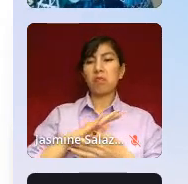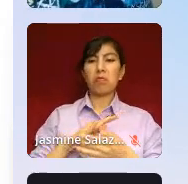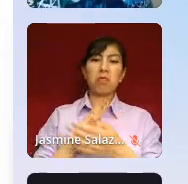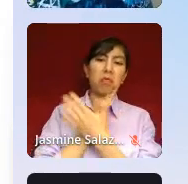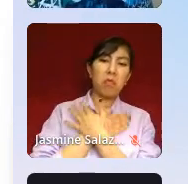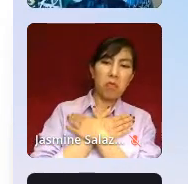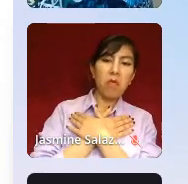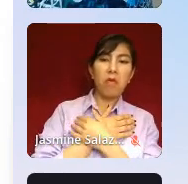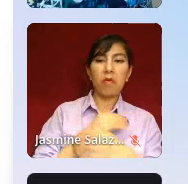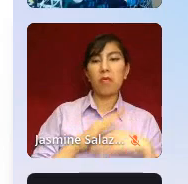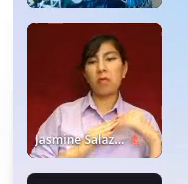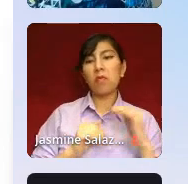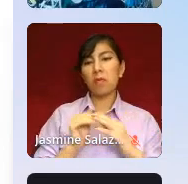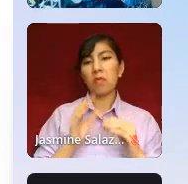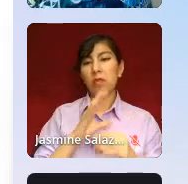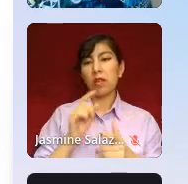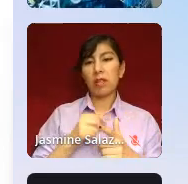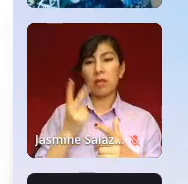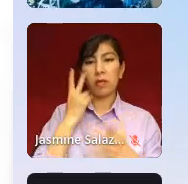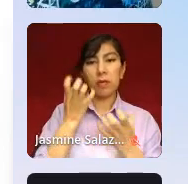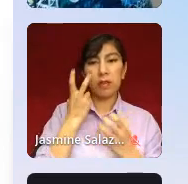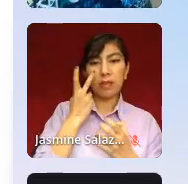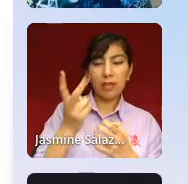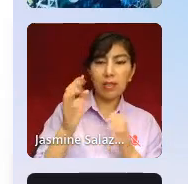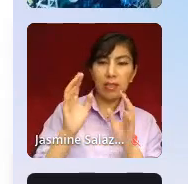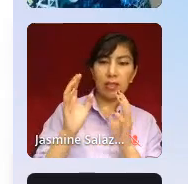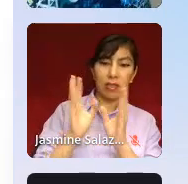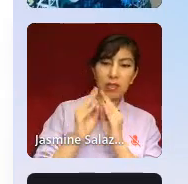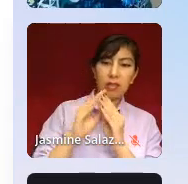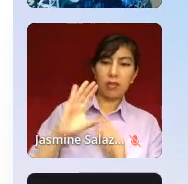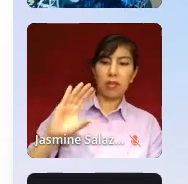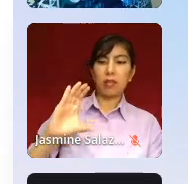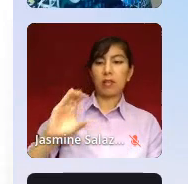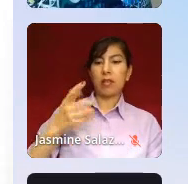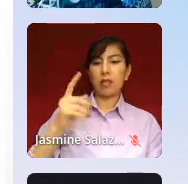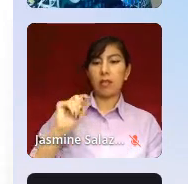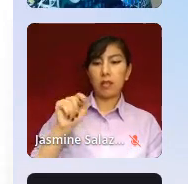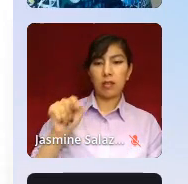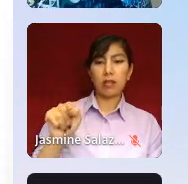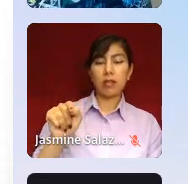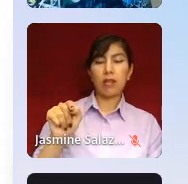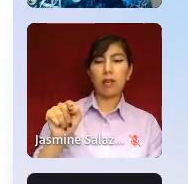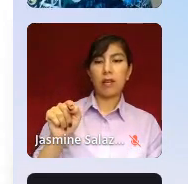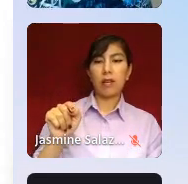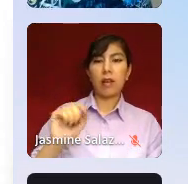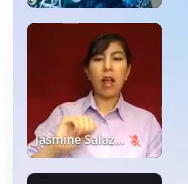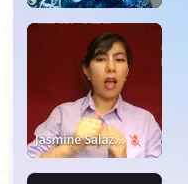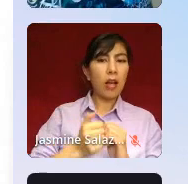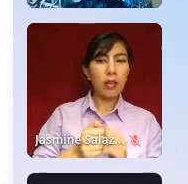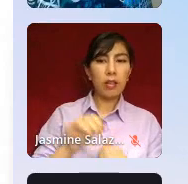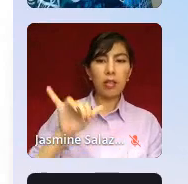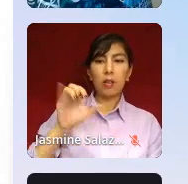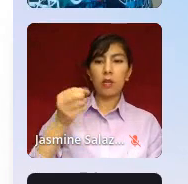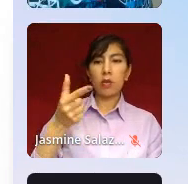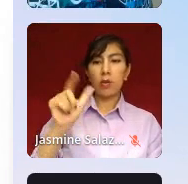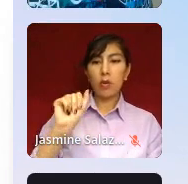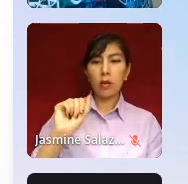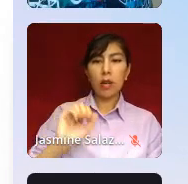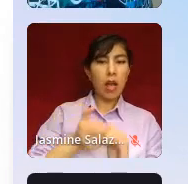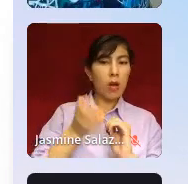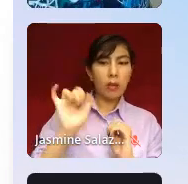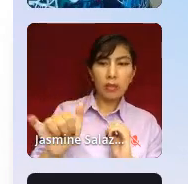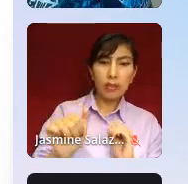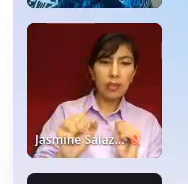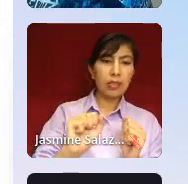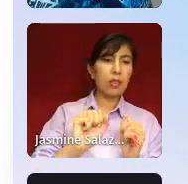I would love to see in the chat how did the yoga, how did yoga go? How was the networking